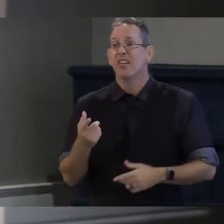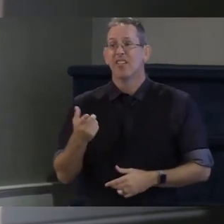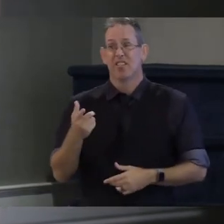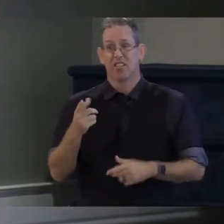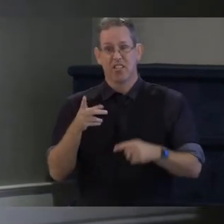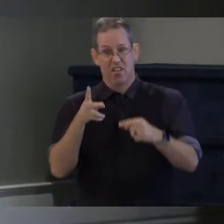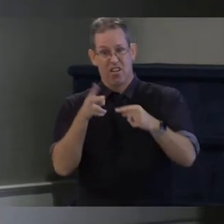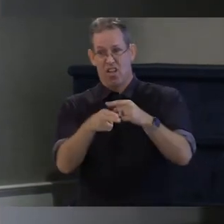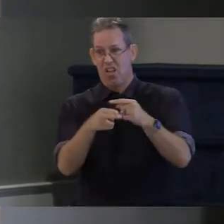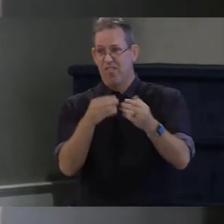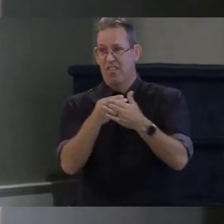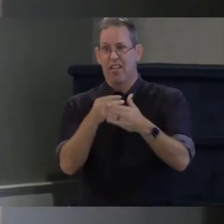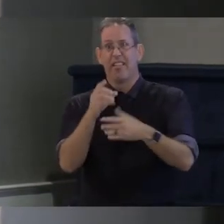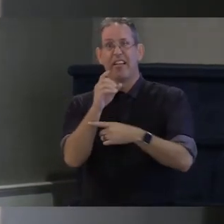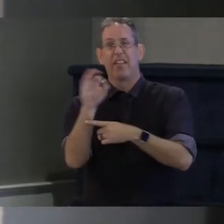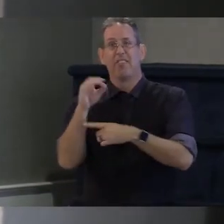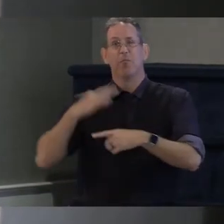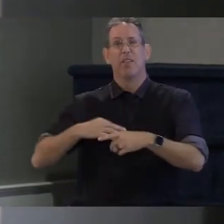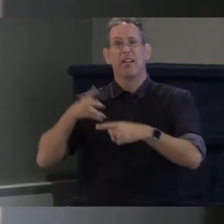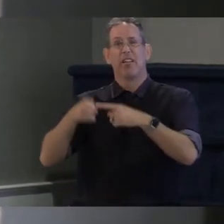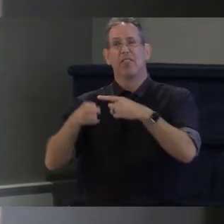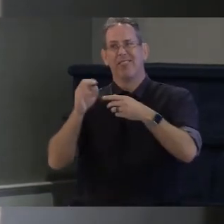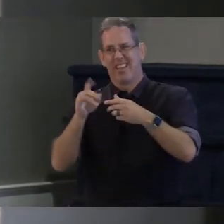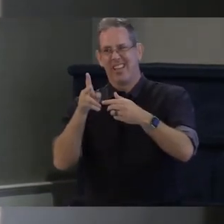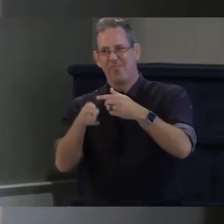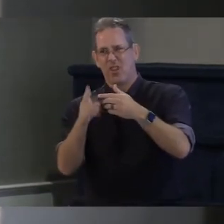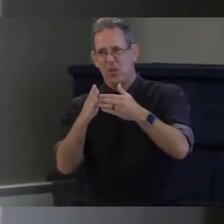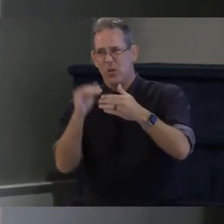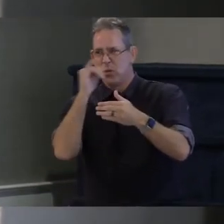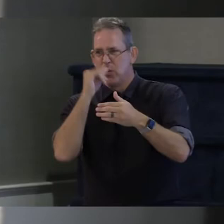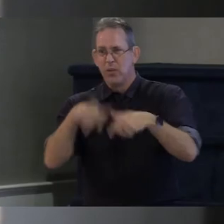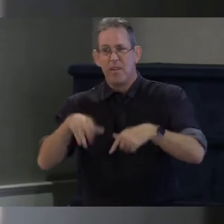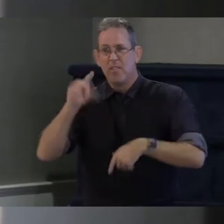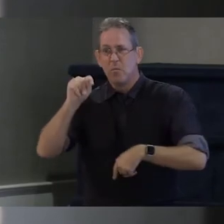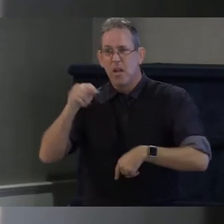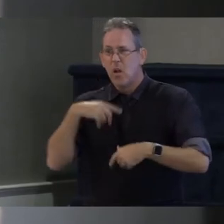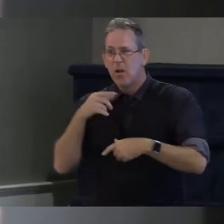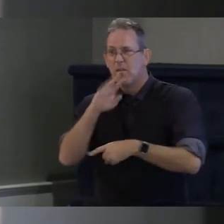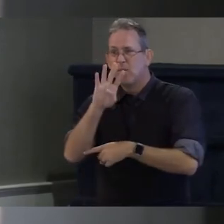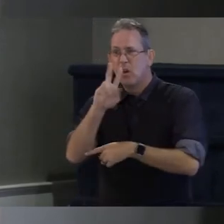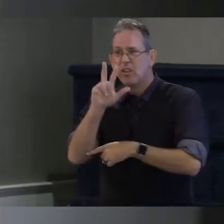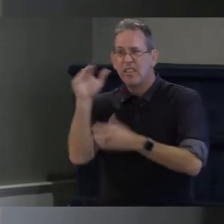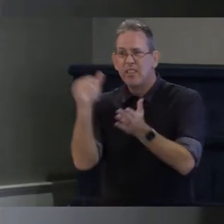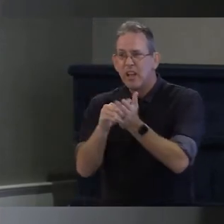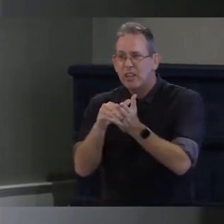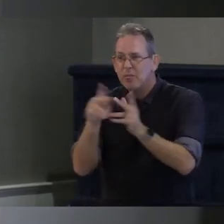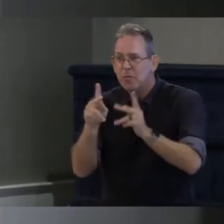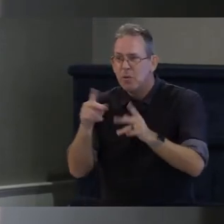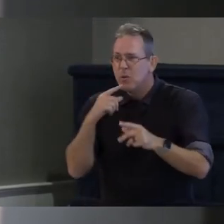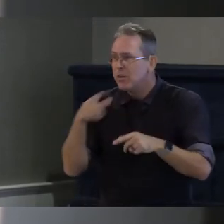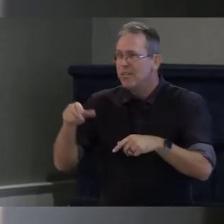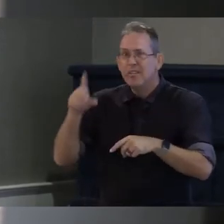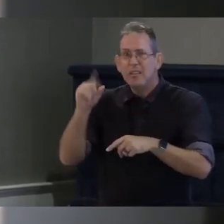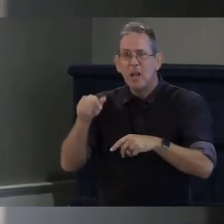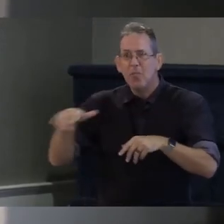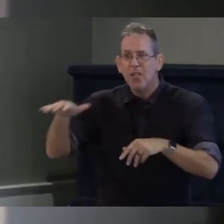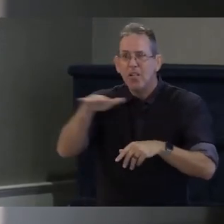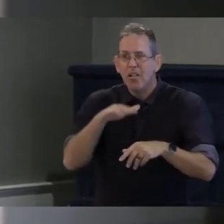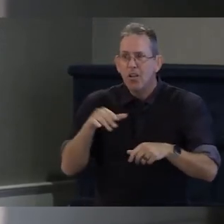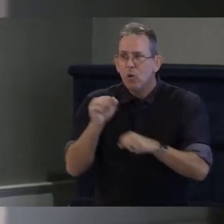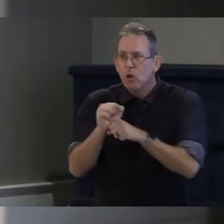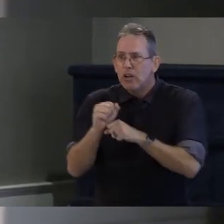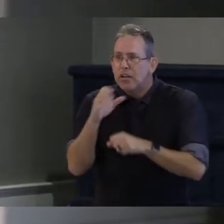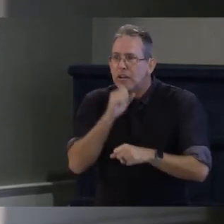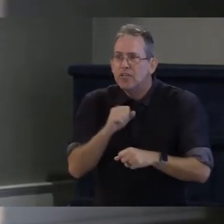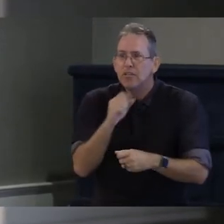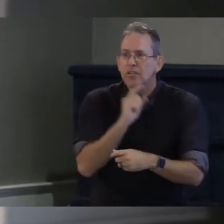vermont we have 43 000 over 43 000 um vermonters with disabilities who are of working age but only half are